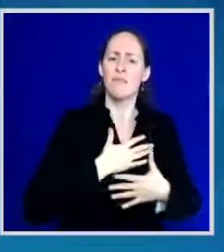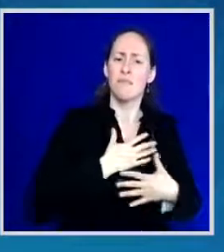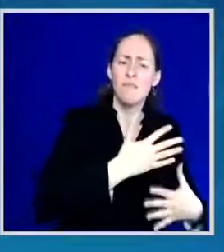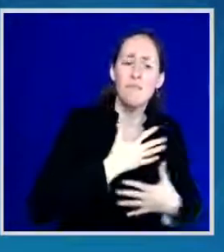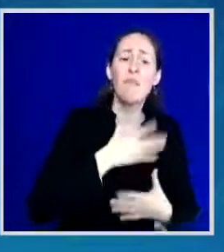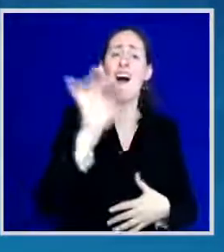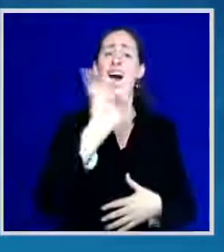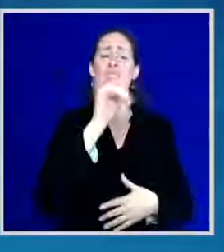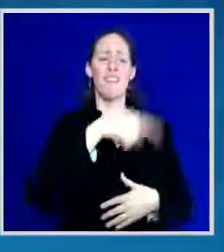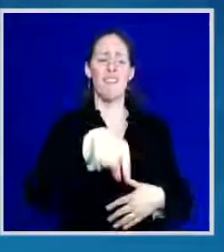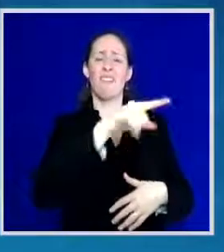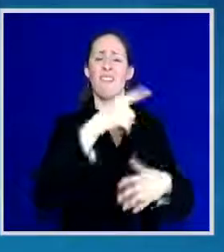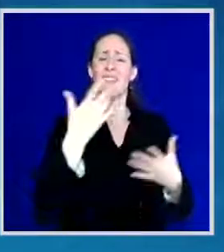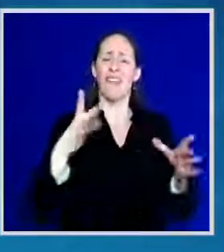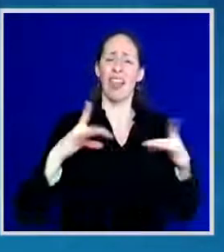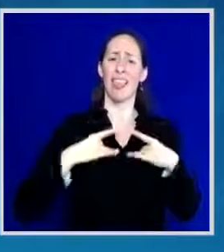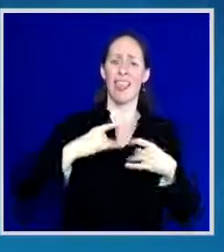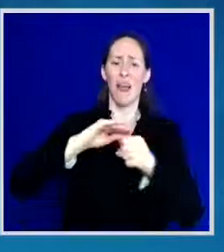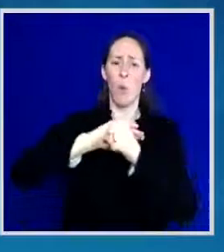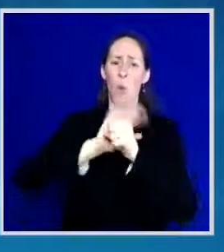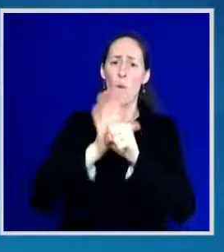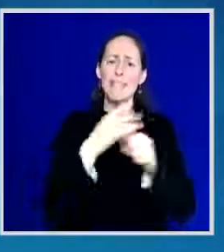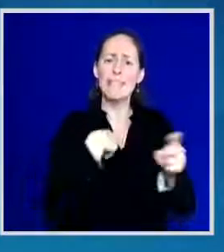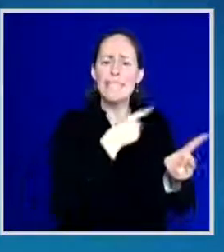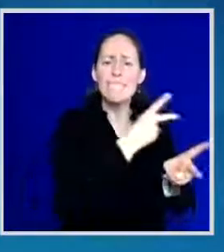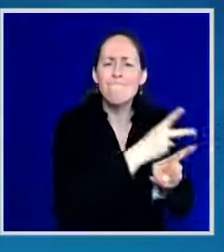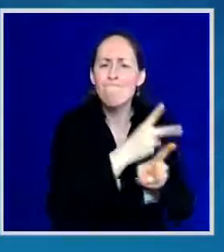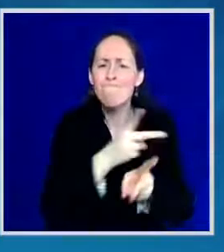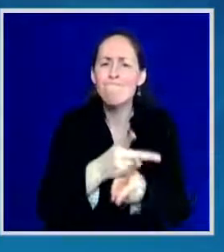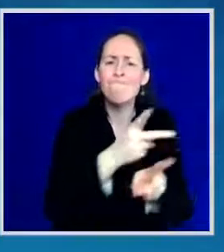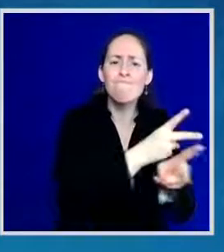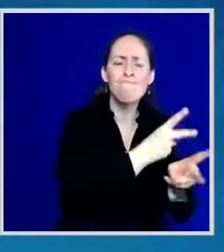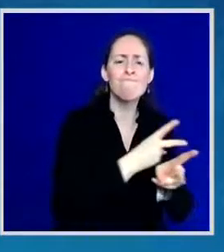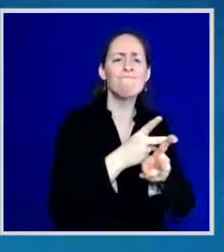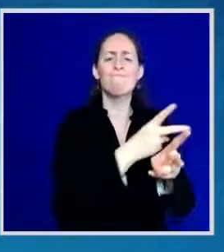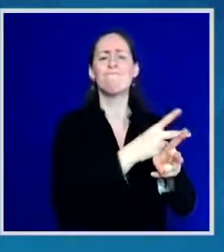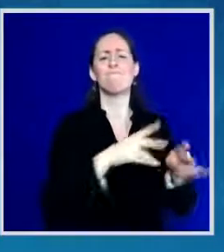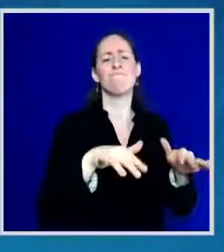still having symptoms of COVID thereafter.